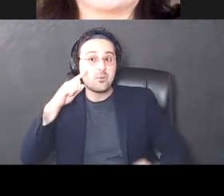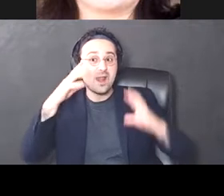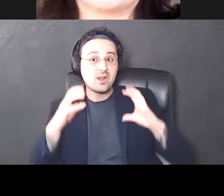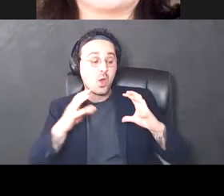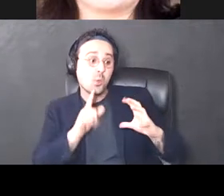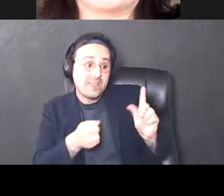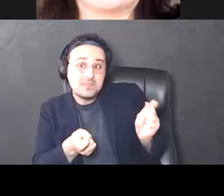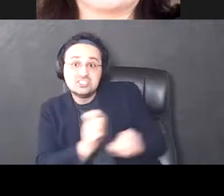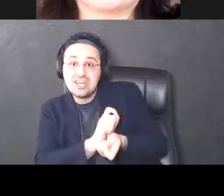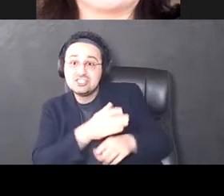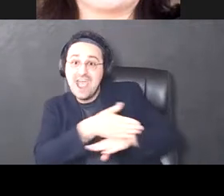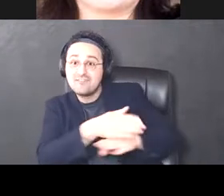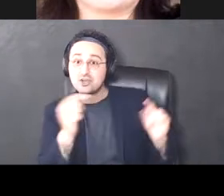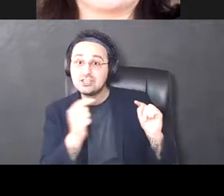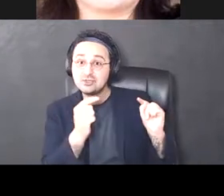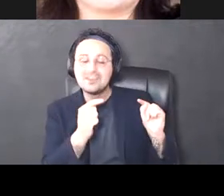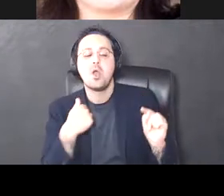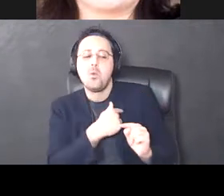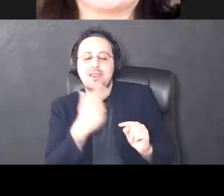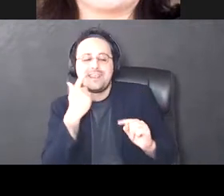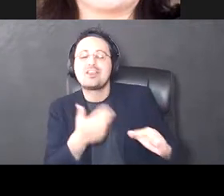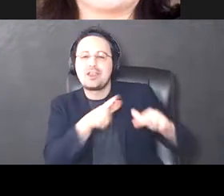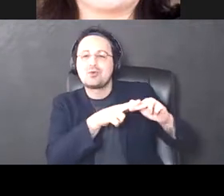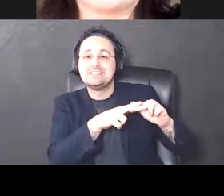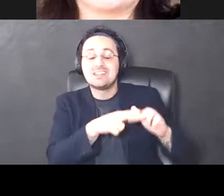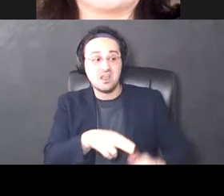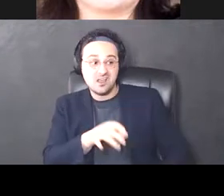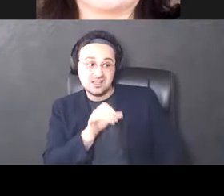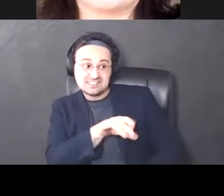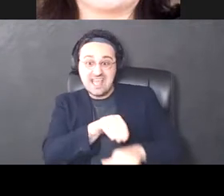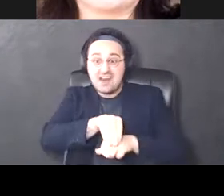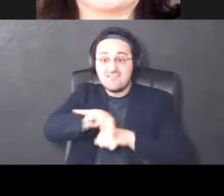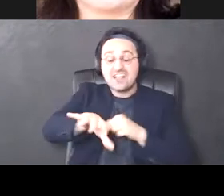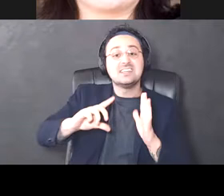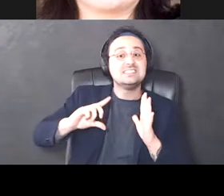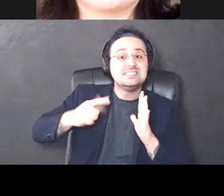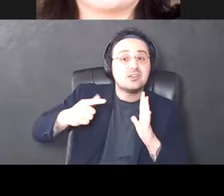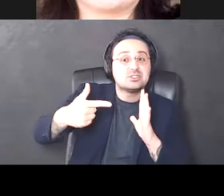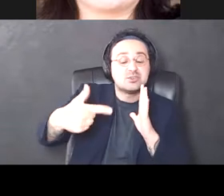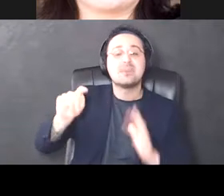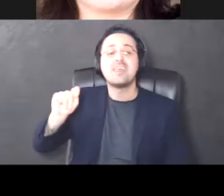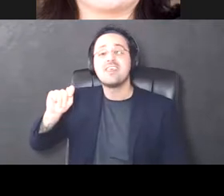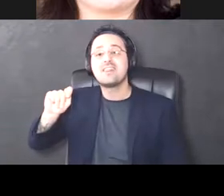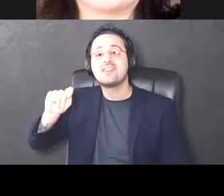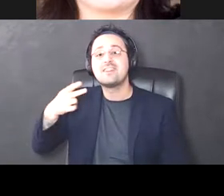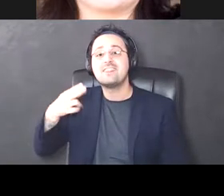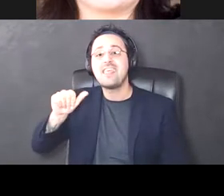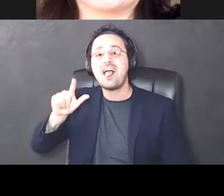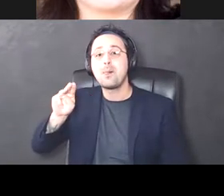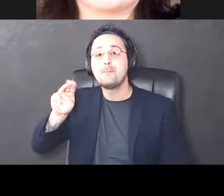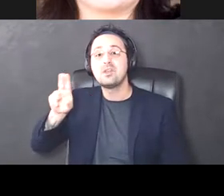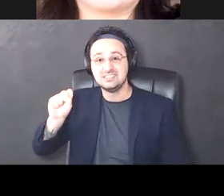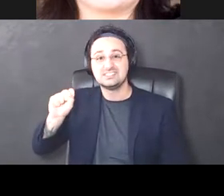injury? And we think that they're increased and then does that affect the downstream thalamic nuclei? Um,